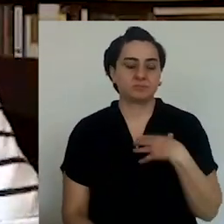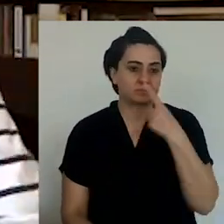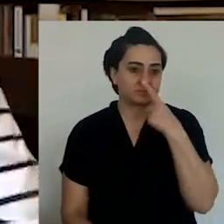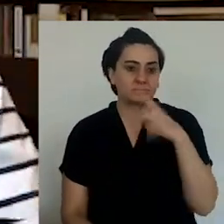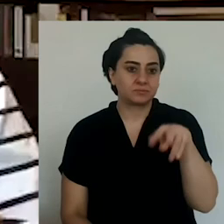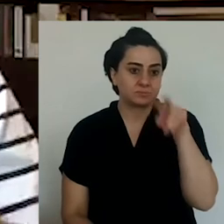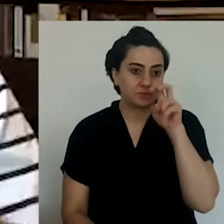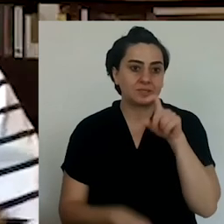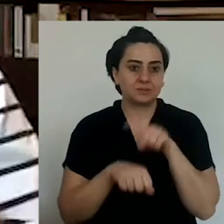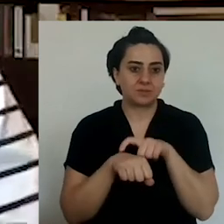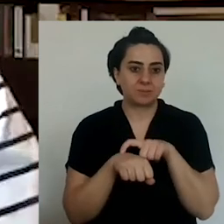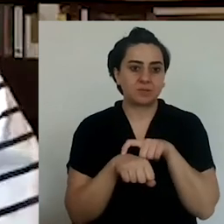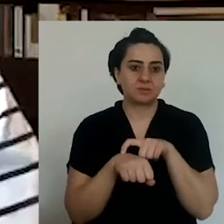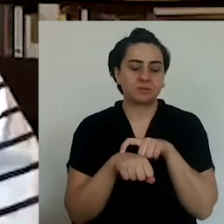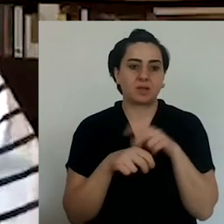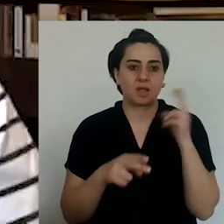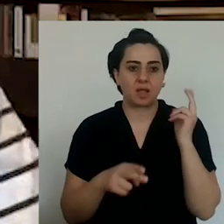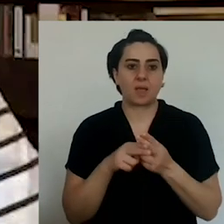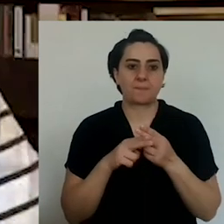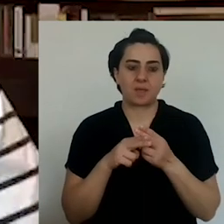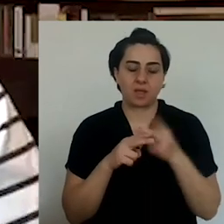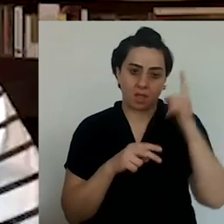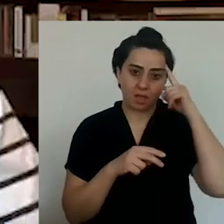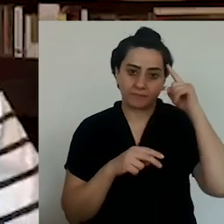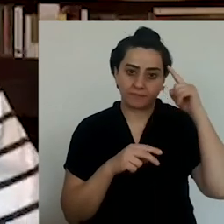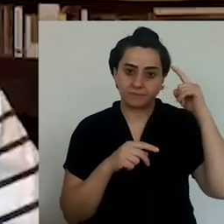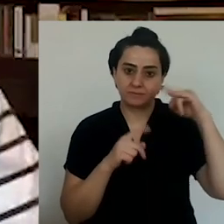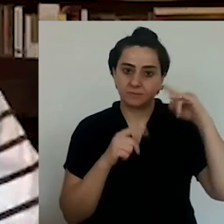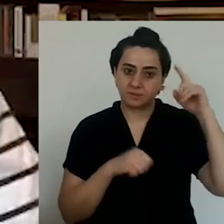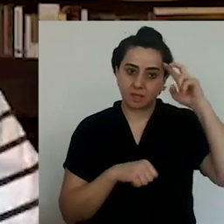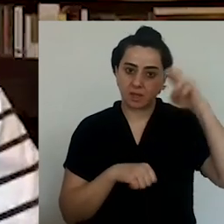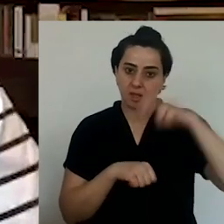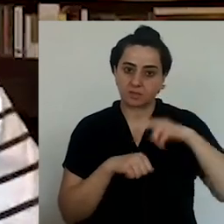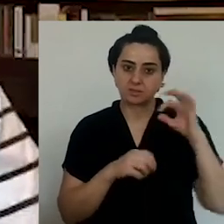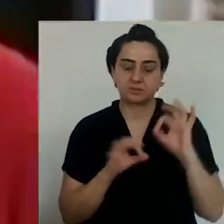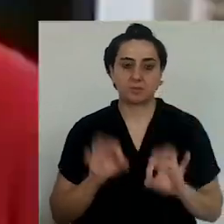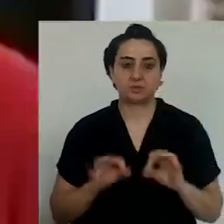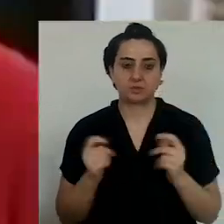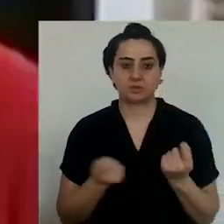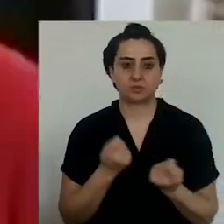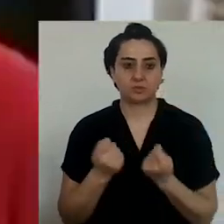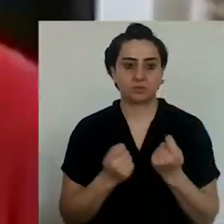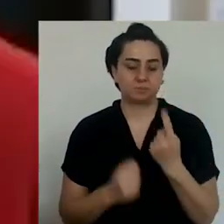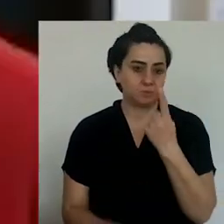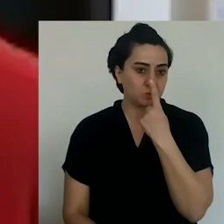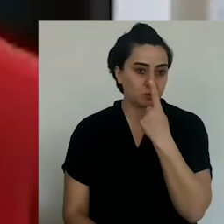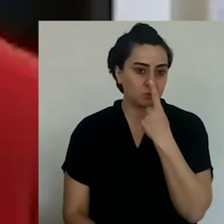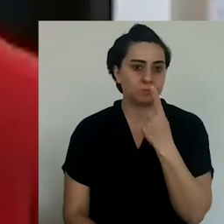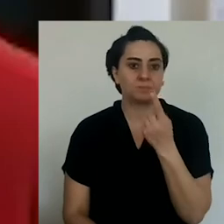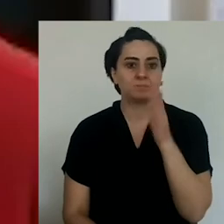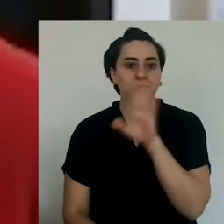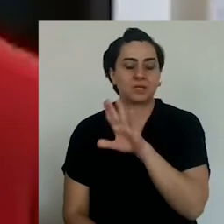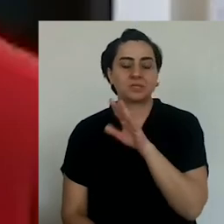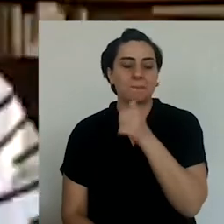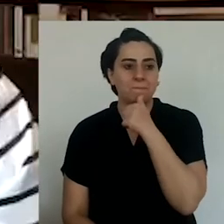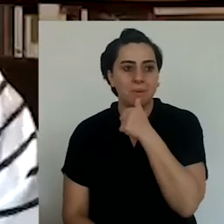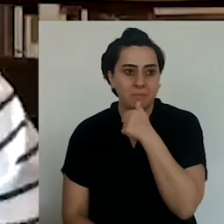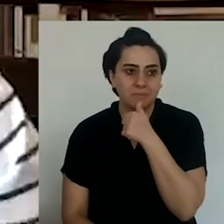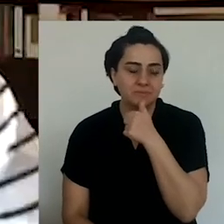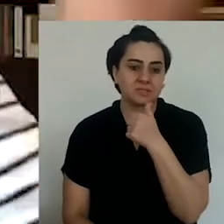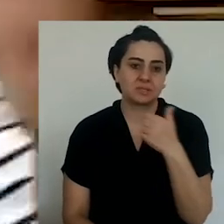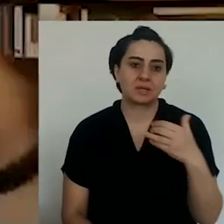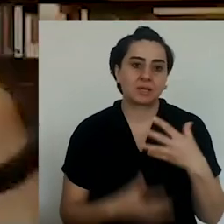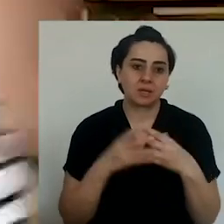place in our brain. When we smell a smell. When we sense a smell, our memory just starts